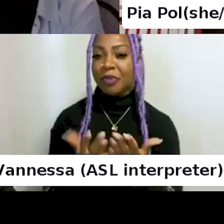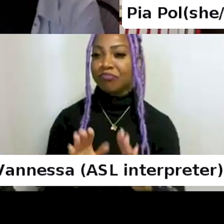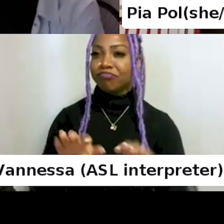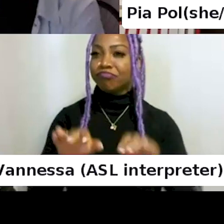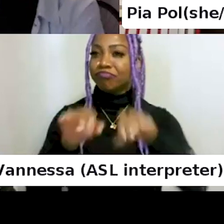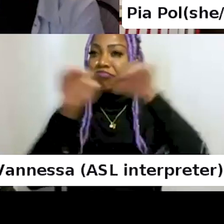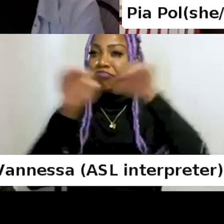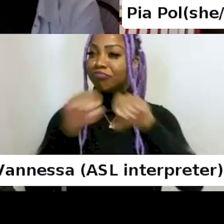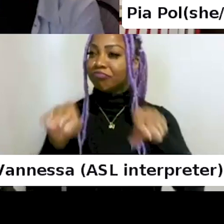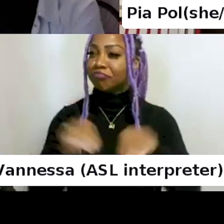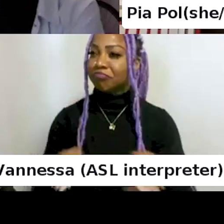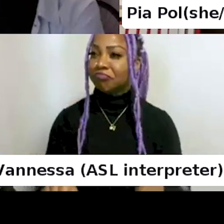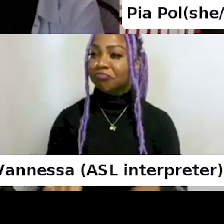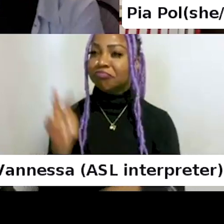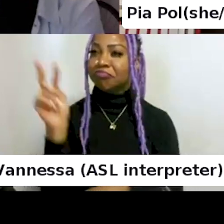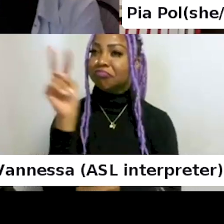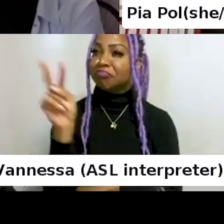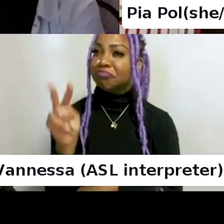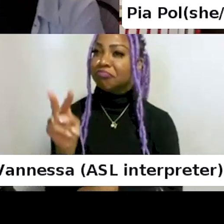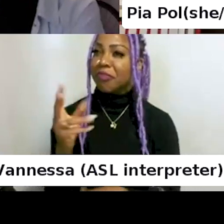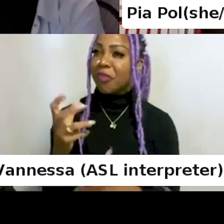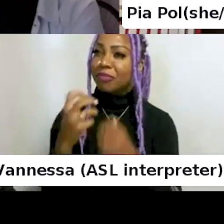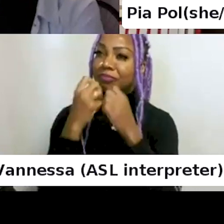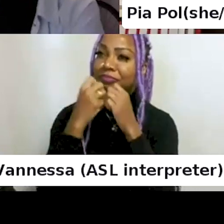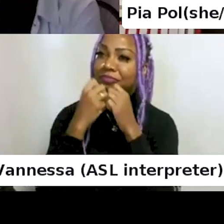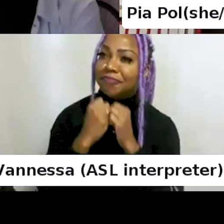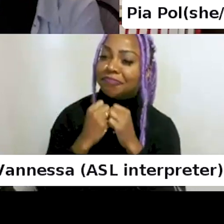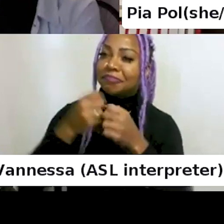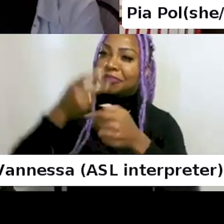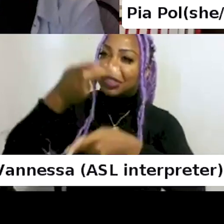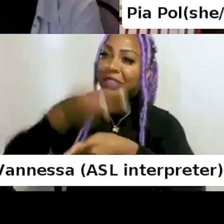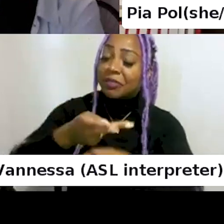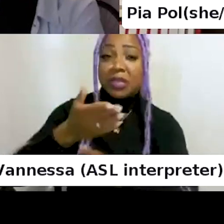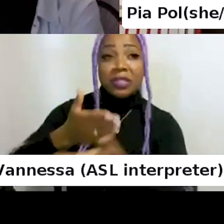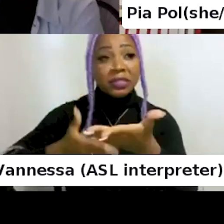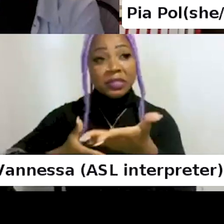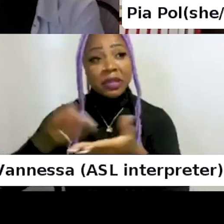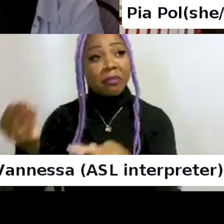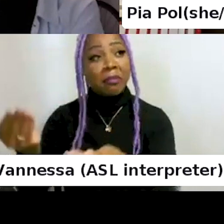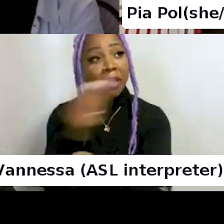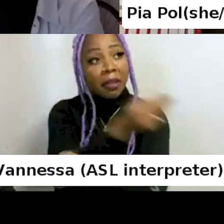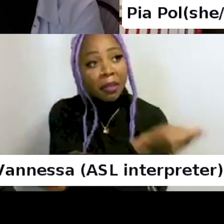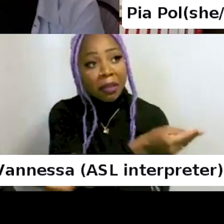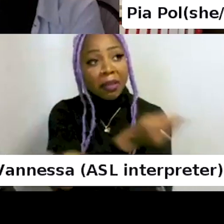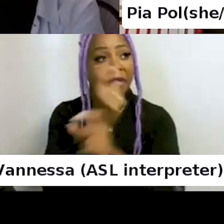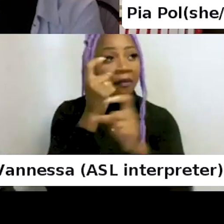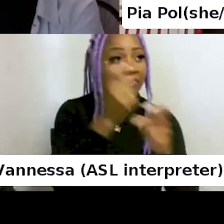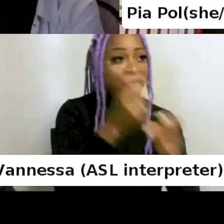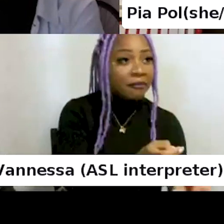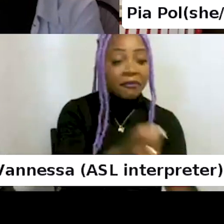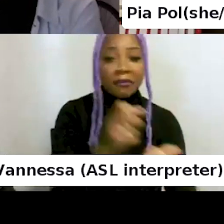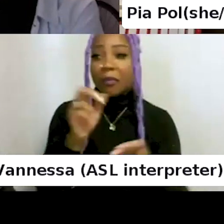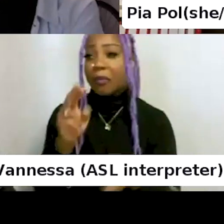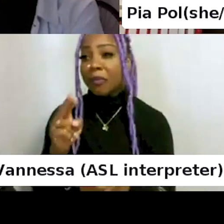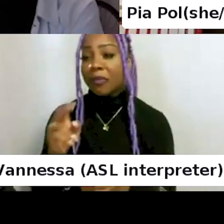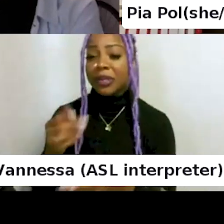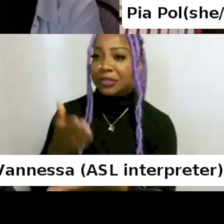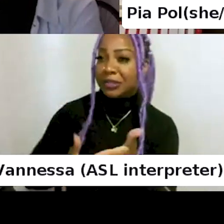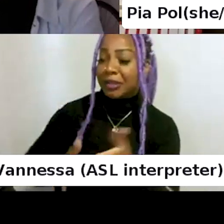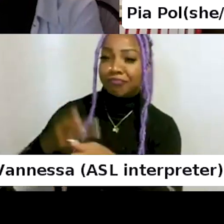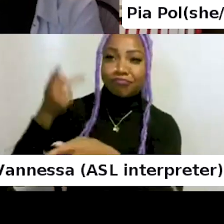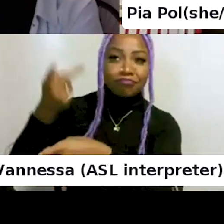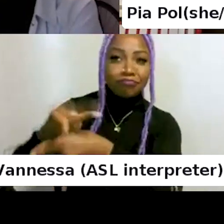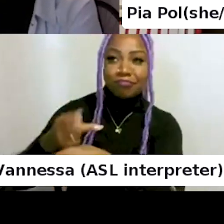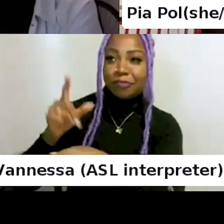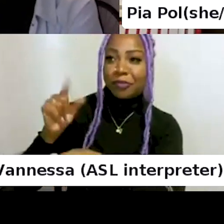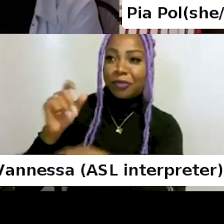I also want to kind of treasure. And sometimes some books go, and sometimes this is like, no, this is with you already for like 20 years,